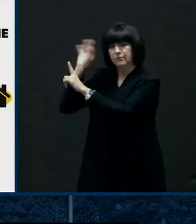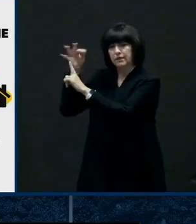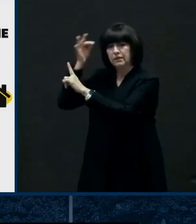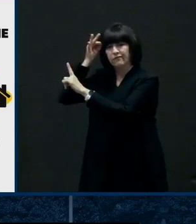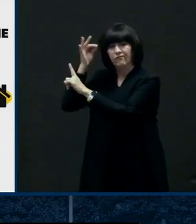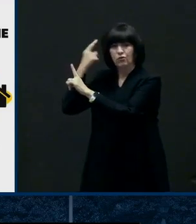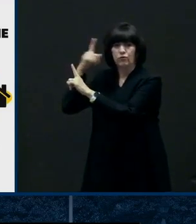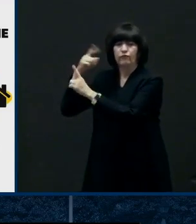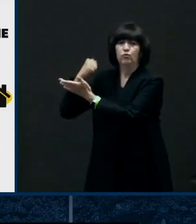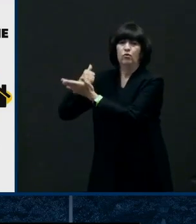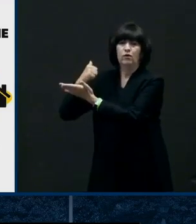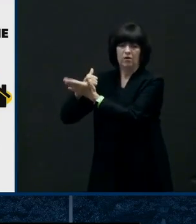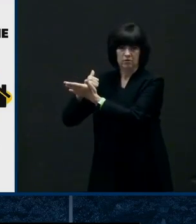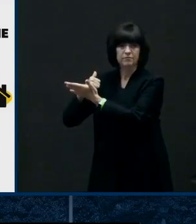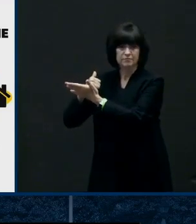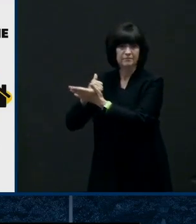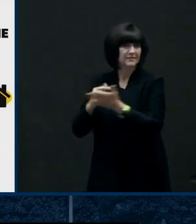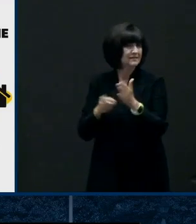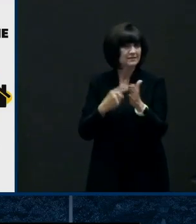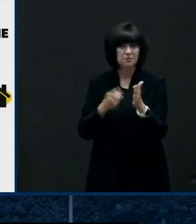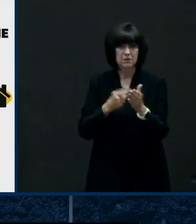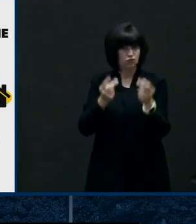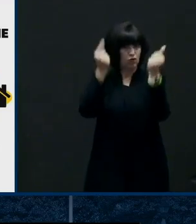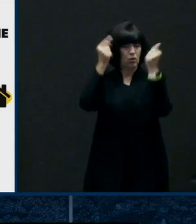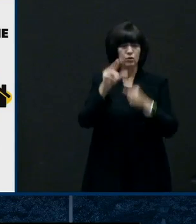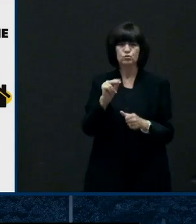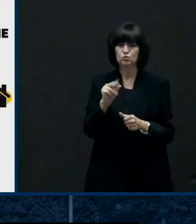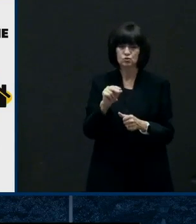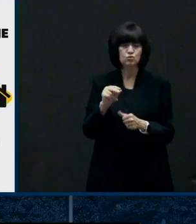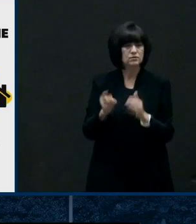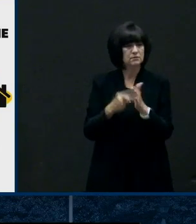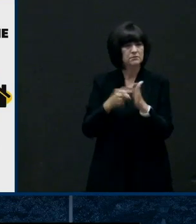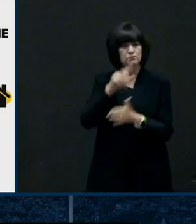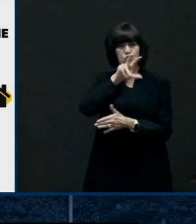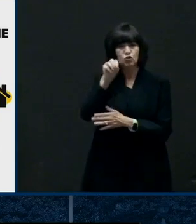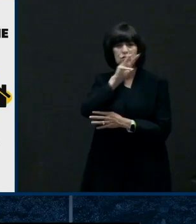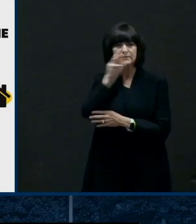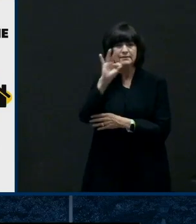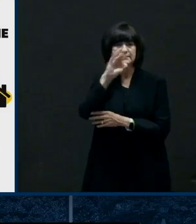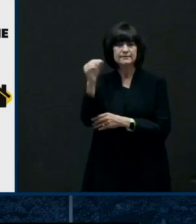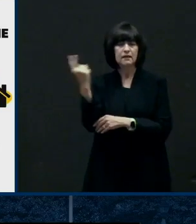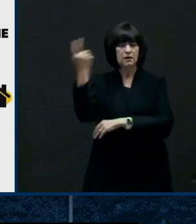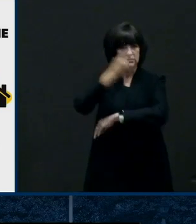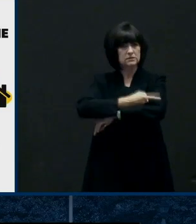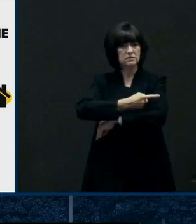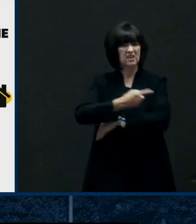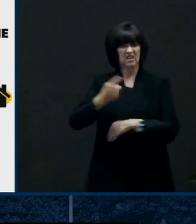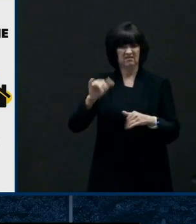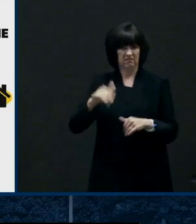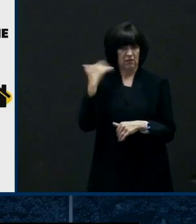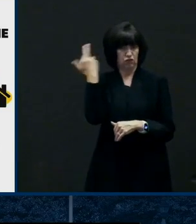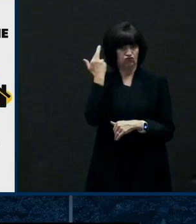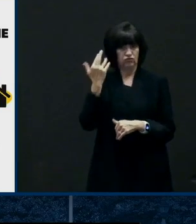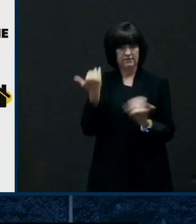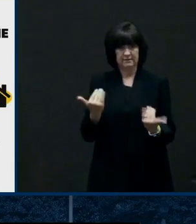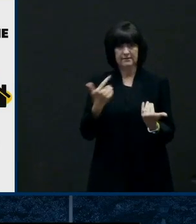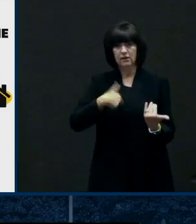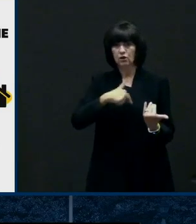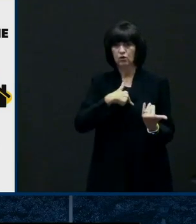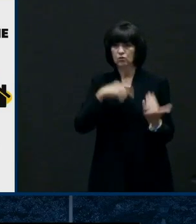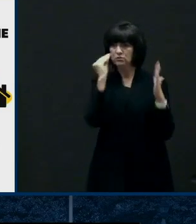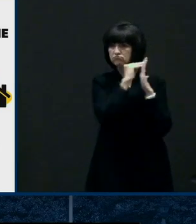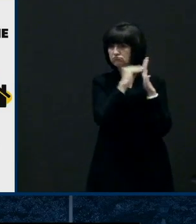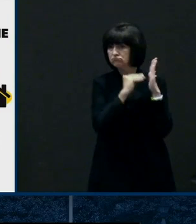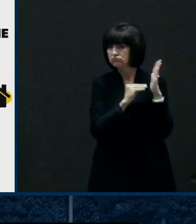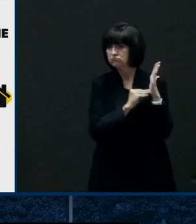times, you know, that doesn't come for 30, 60, 90 days. But we're going to do everything we can to put that argument together and then discuss it with the governor